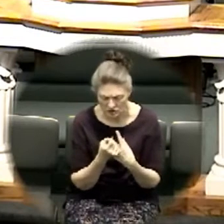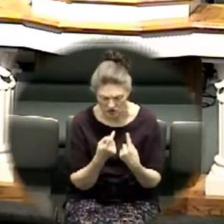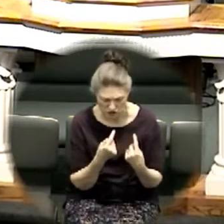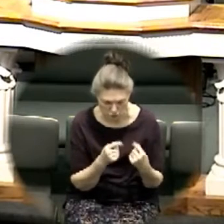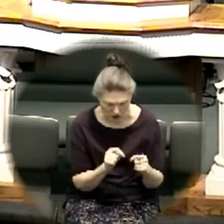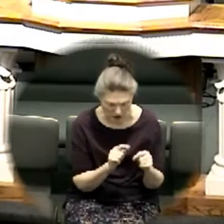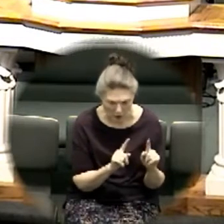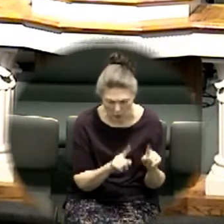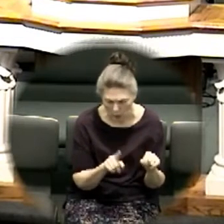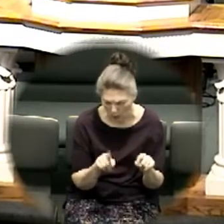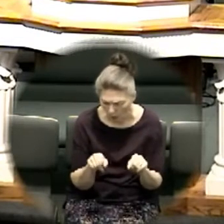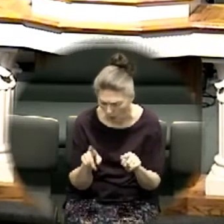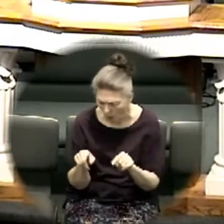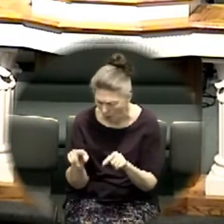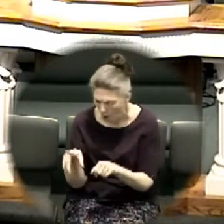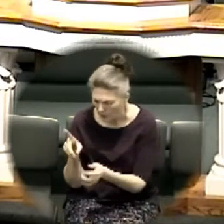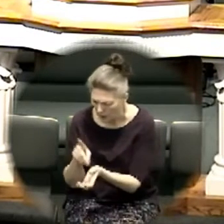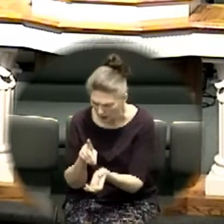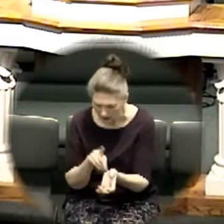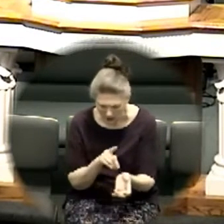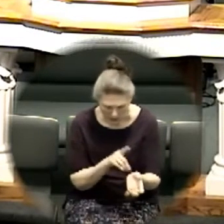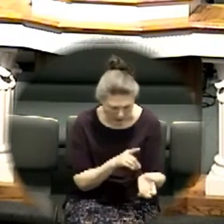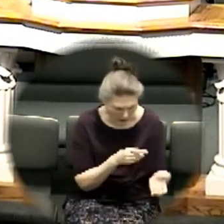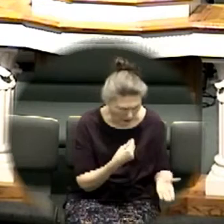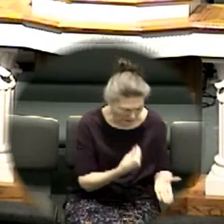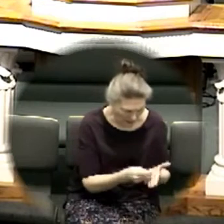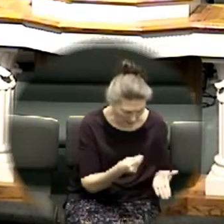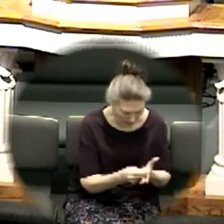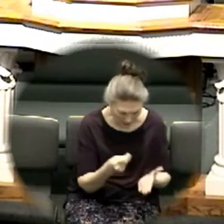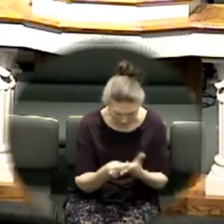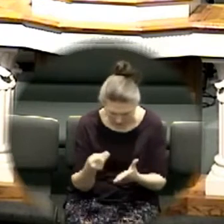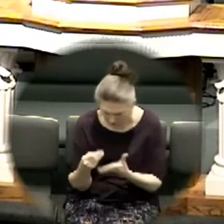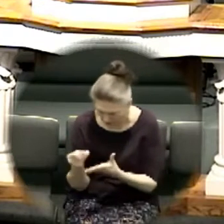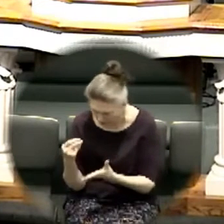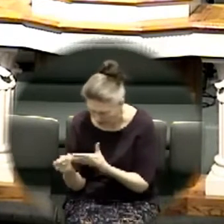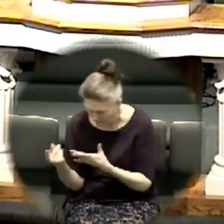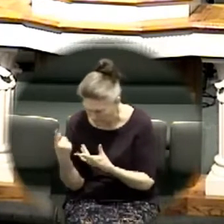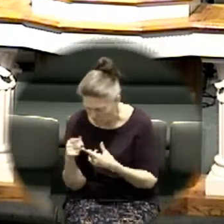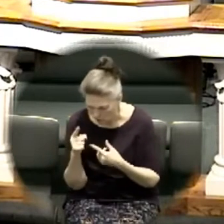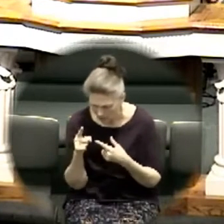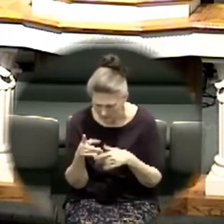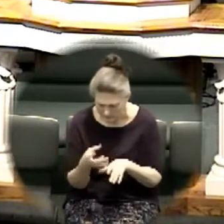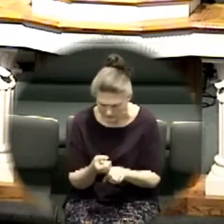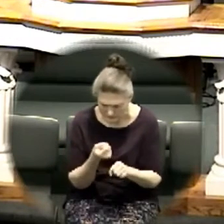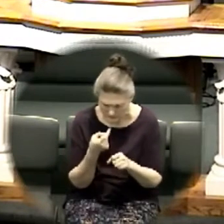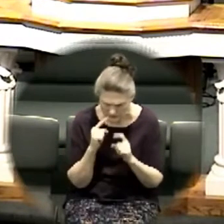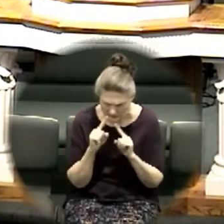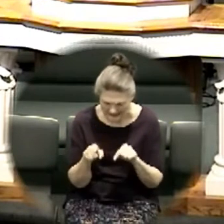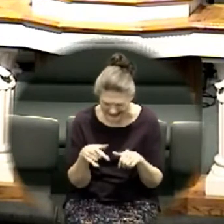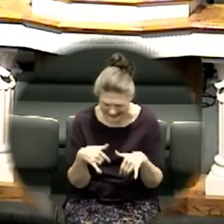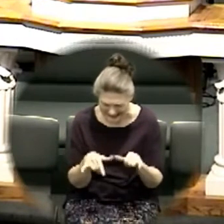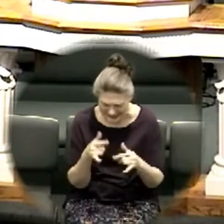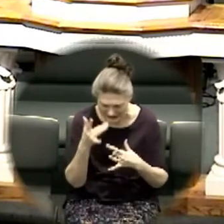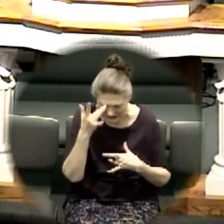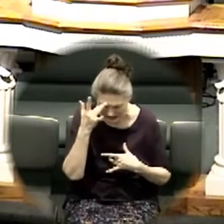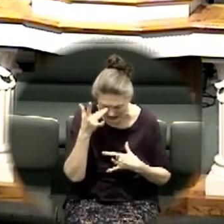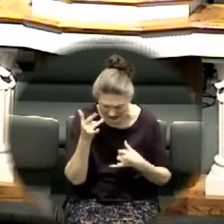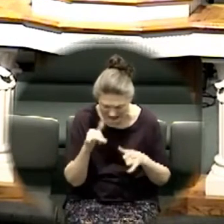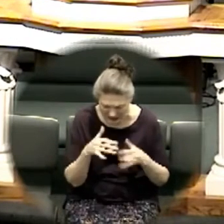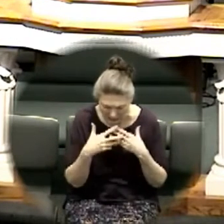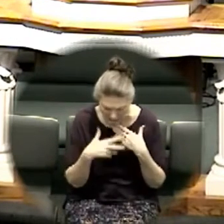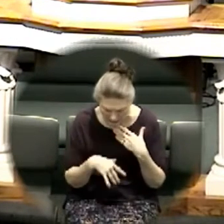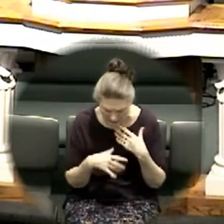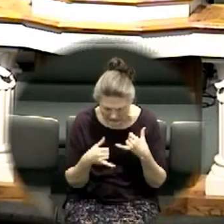exhausting all intelligence and finance to get her answer and yet still sick still dying